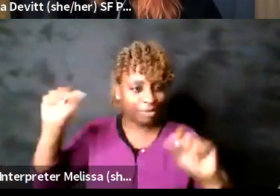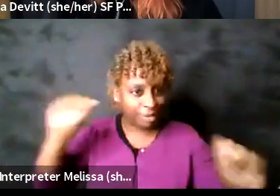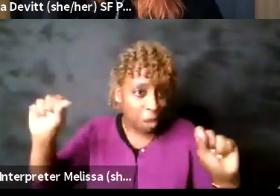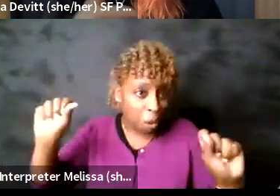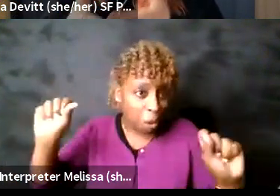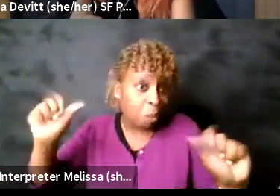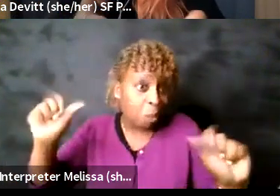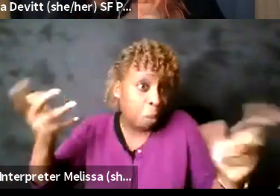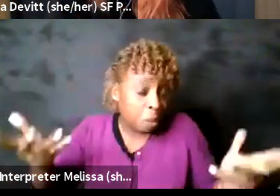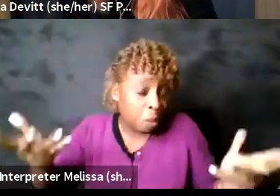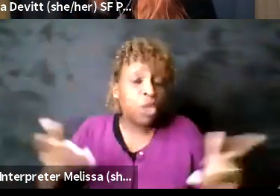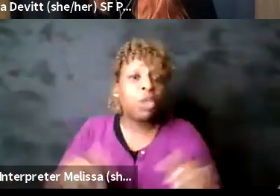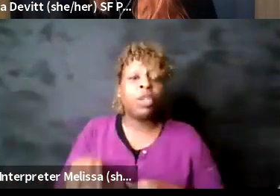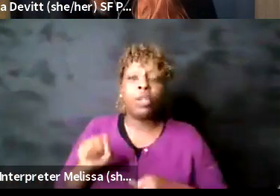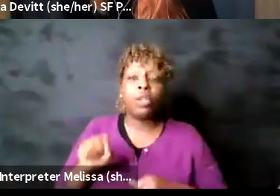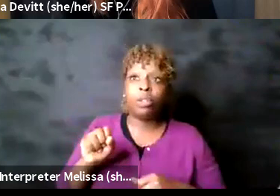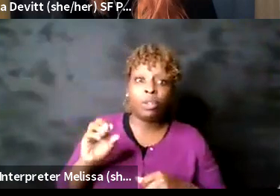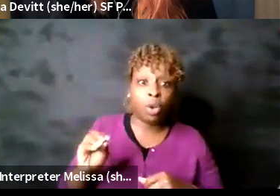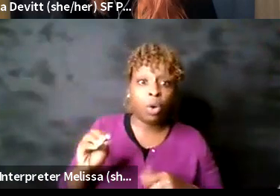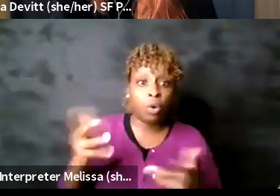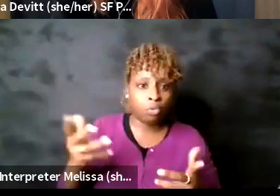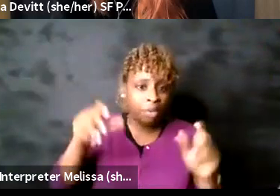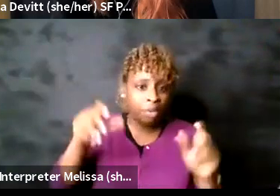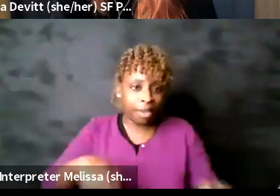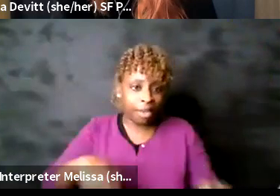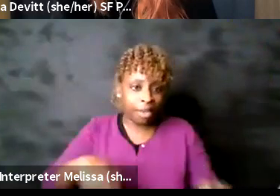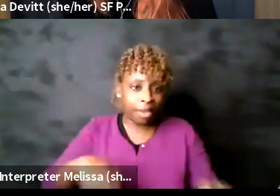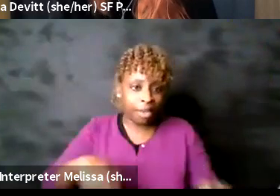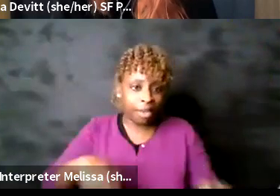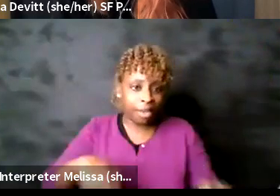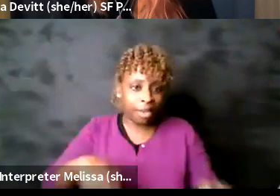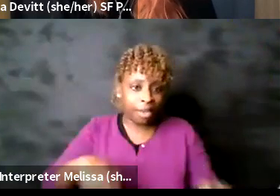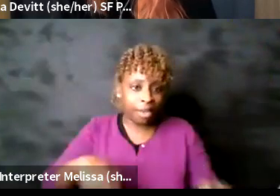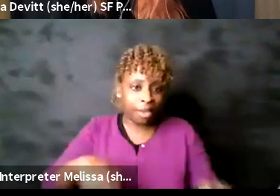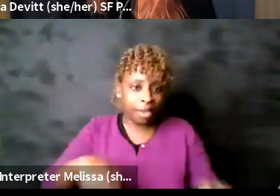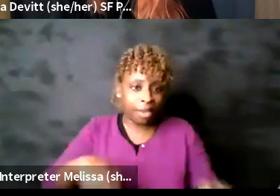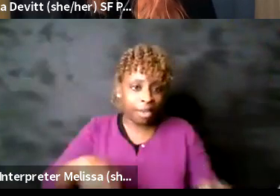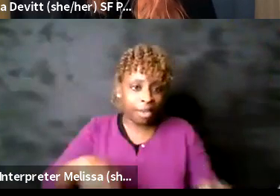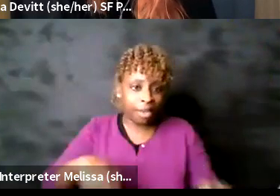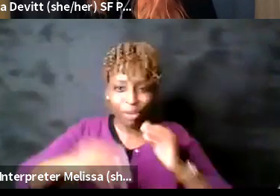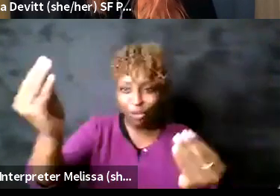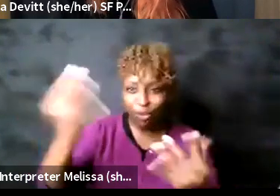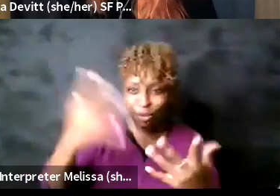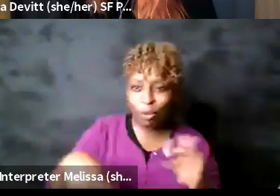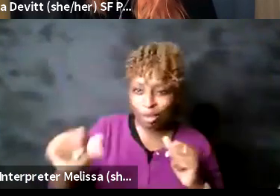I can relate to some of the experiences uh that Amy and Lucienne have shared um of